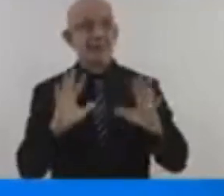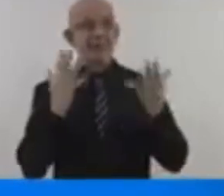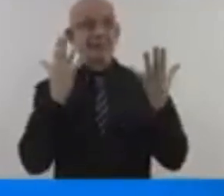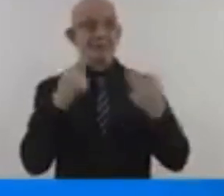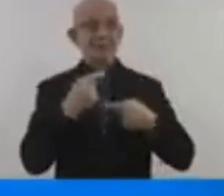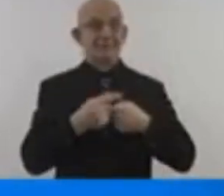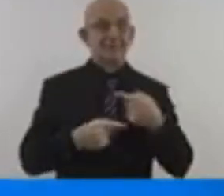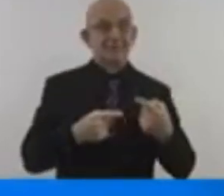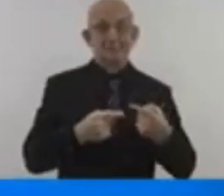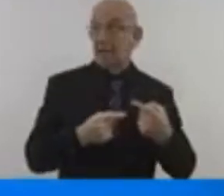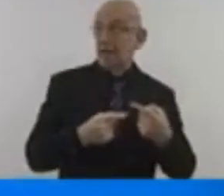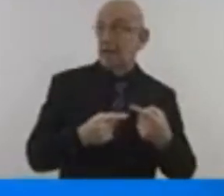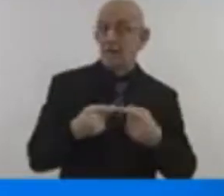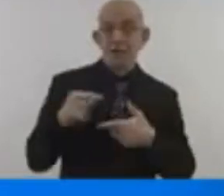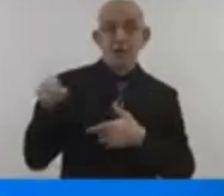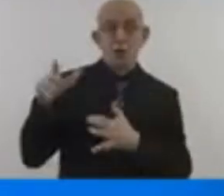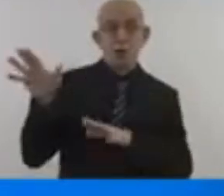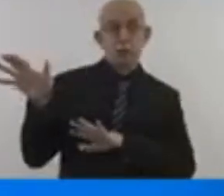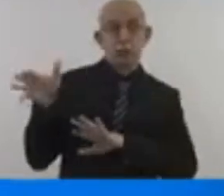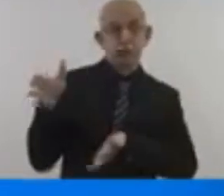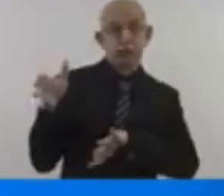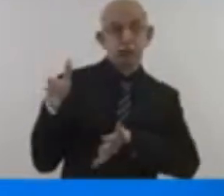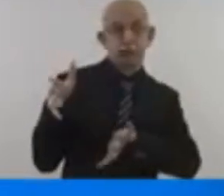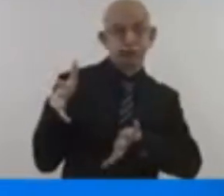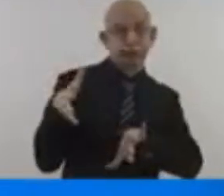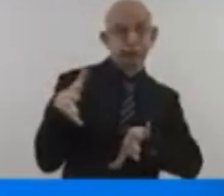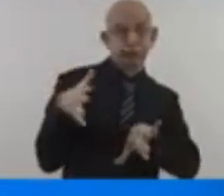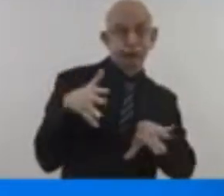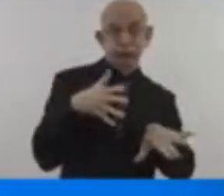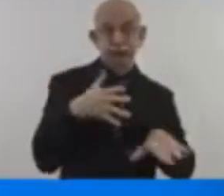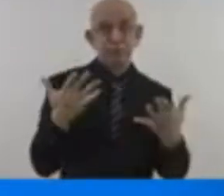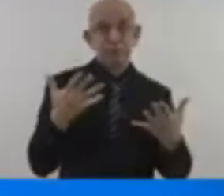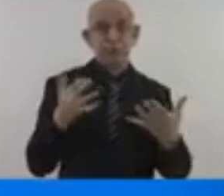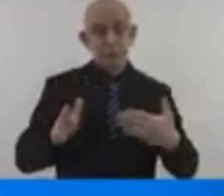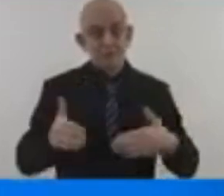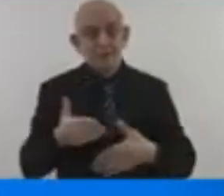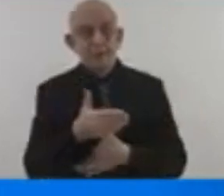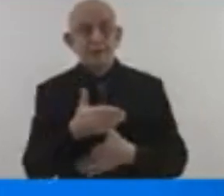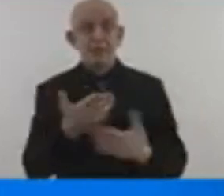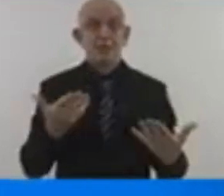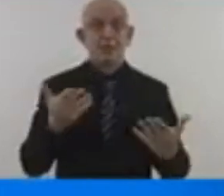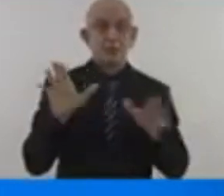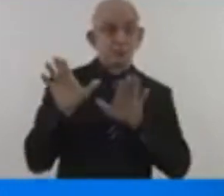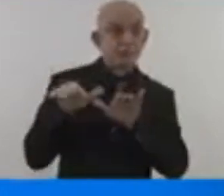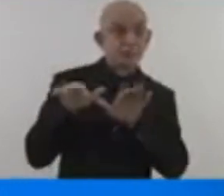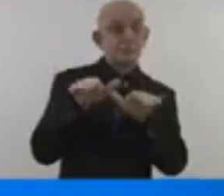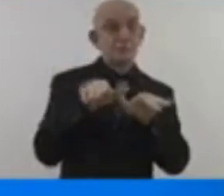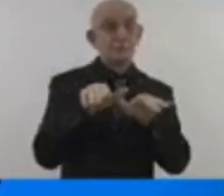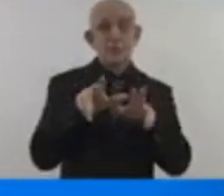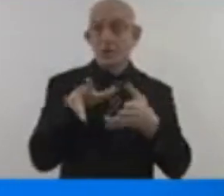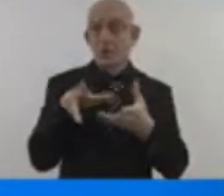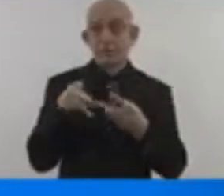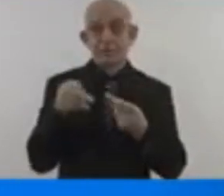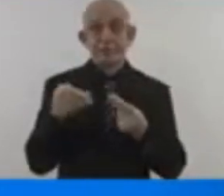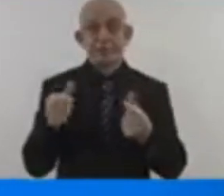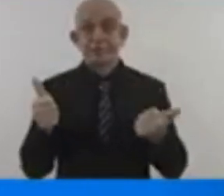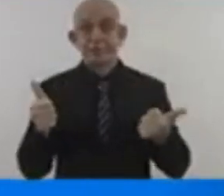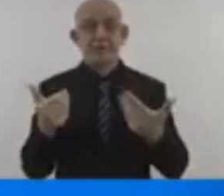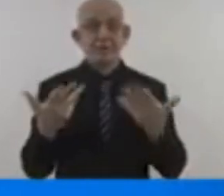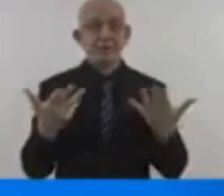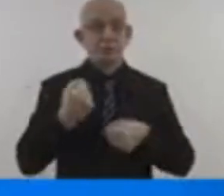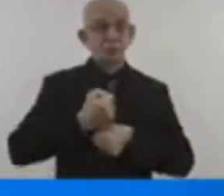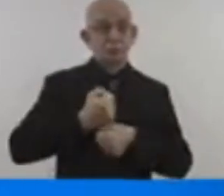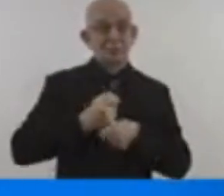Floods tearing through communities and tearing down infrastructure. Children going to bed hungry